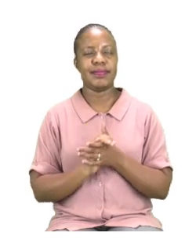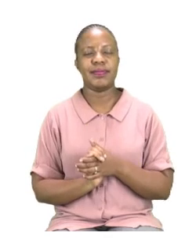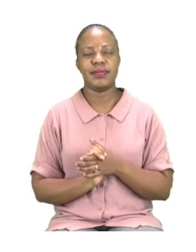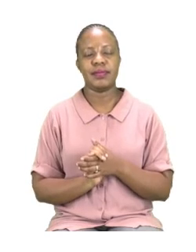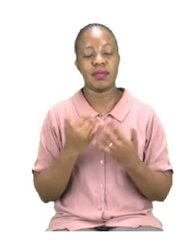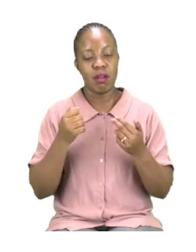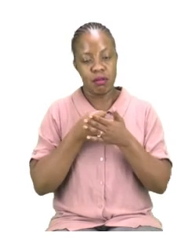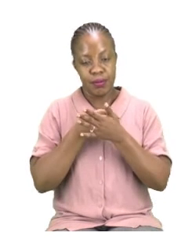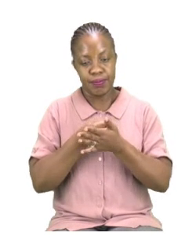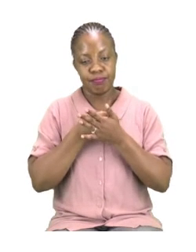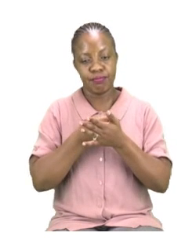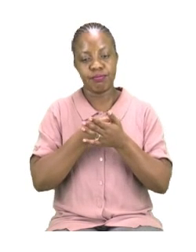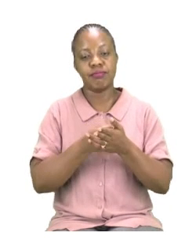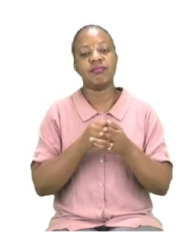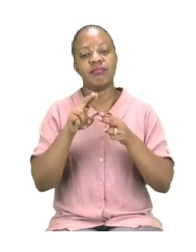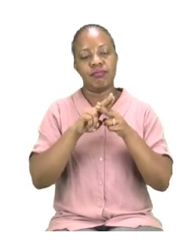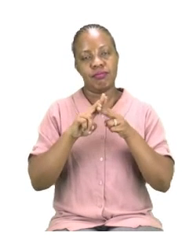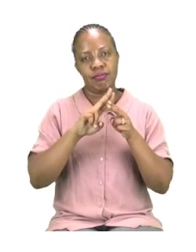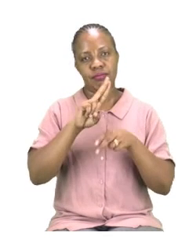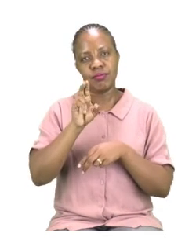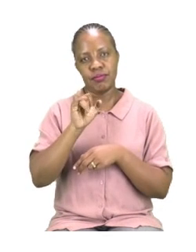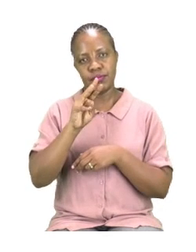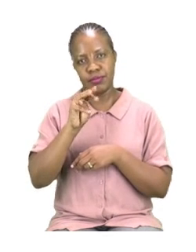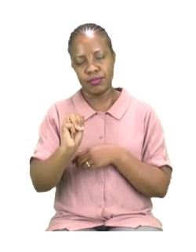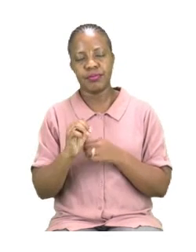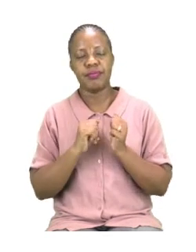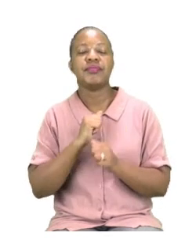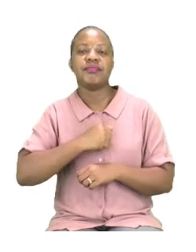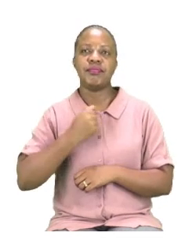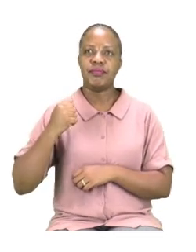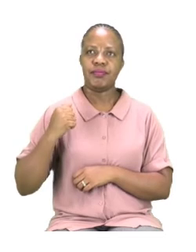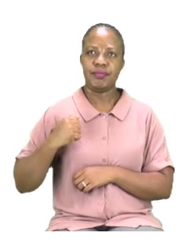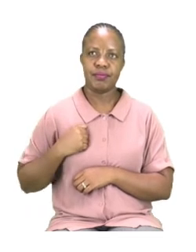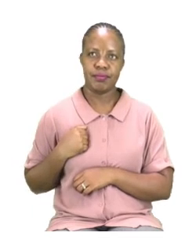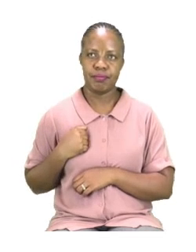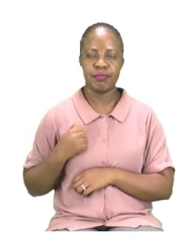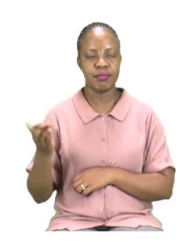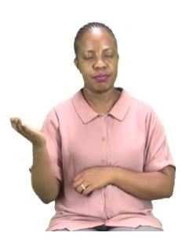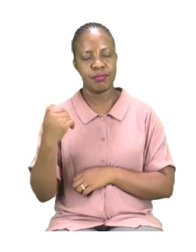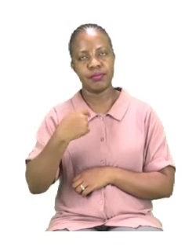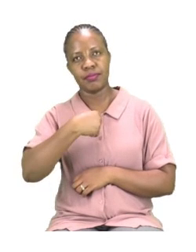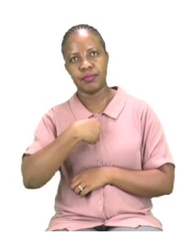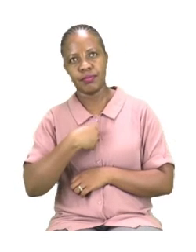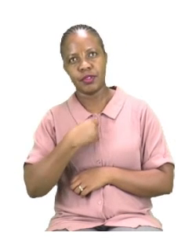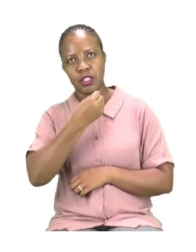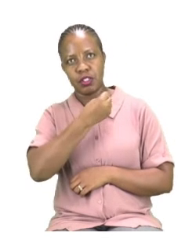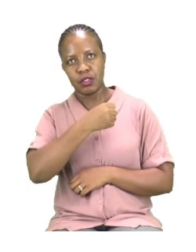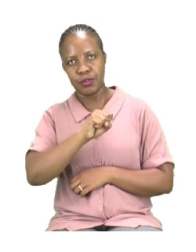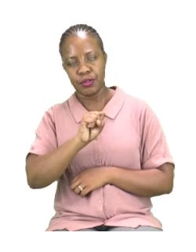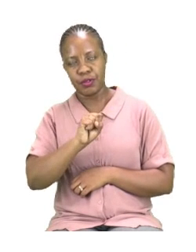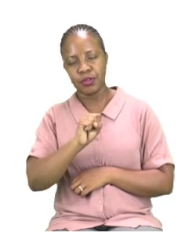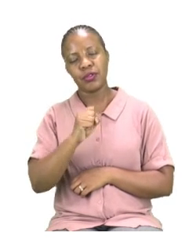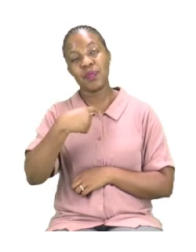him. My father called me. So, I went to